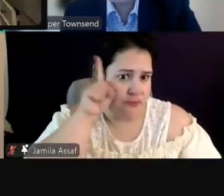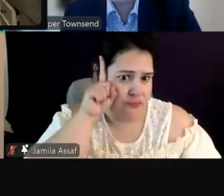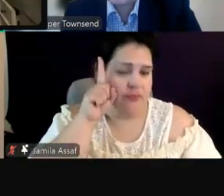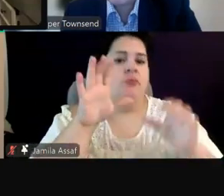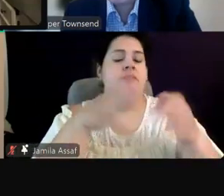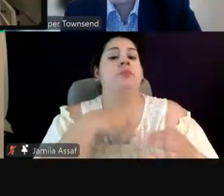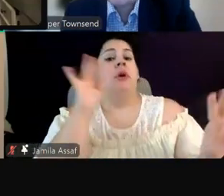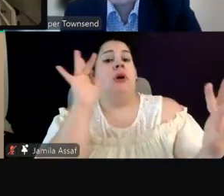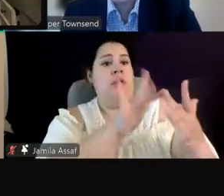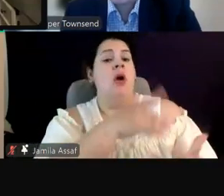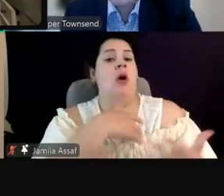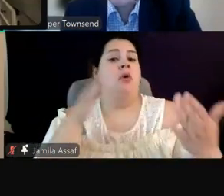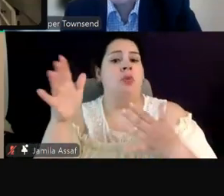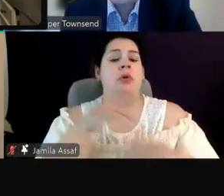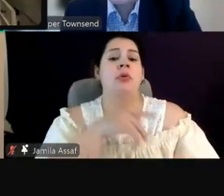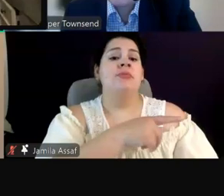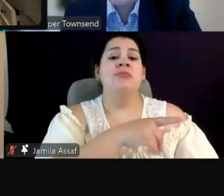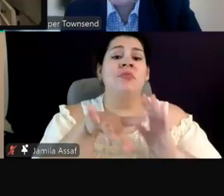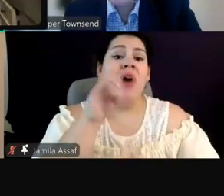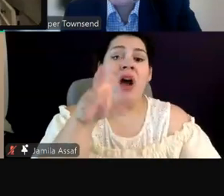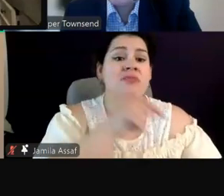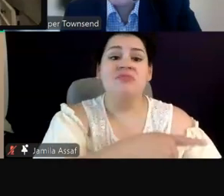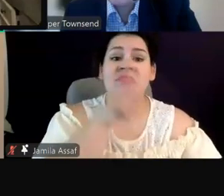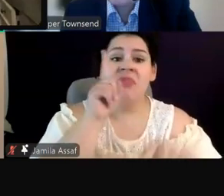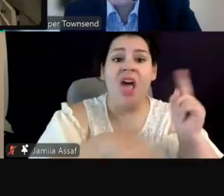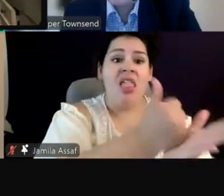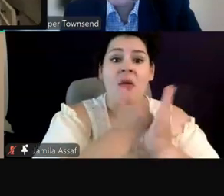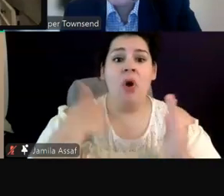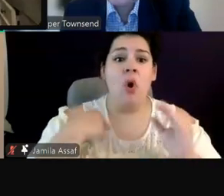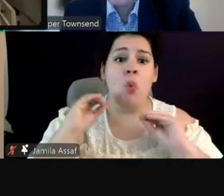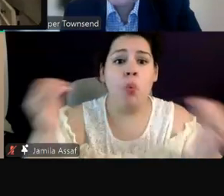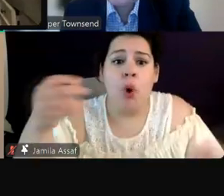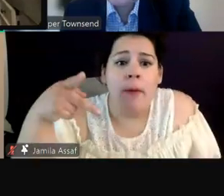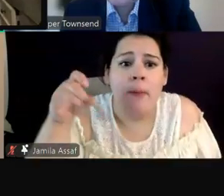deny me the interpreter. I had to hire an attorney to fight for this.